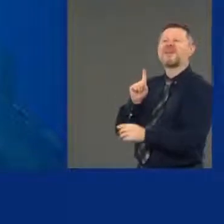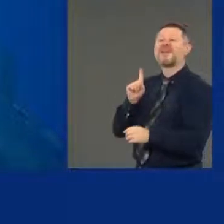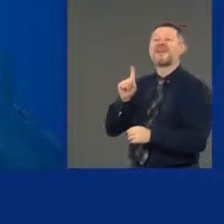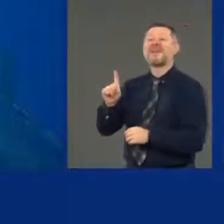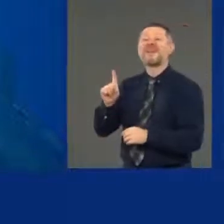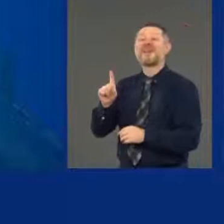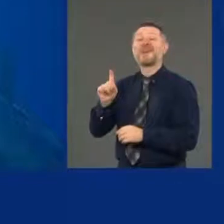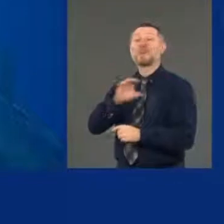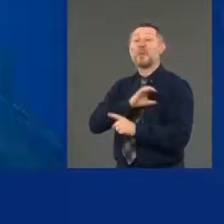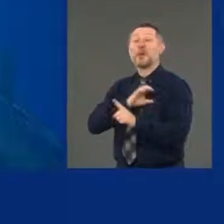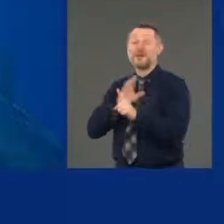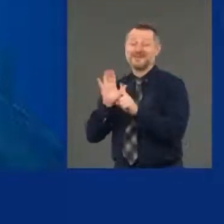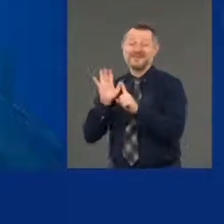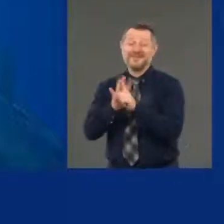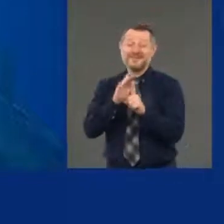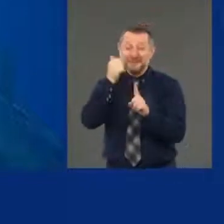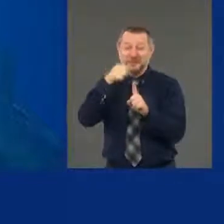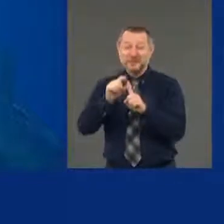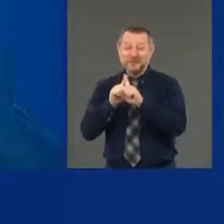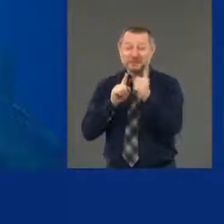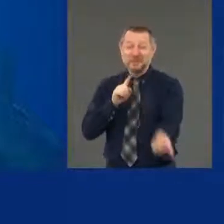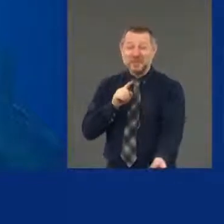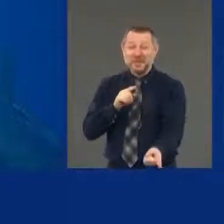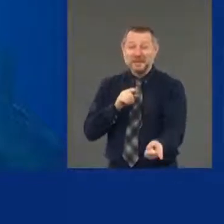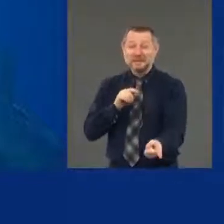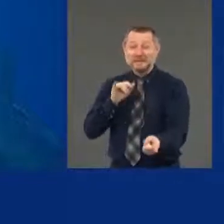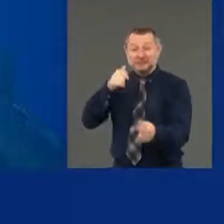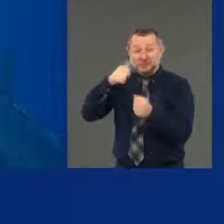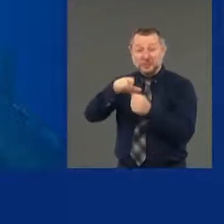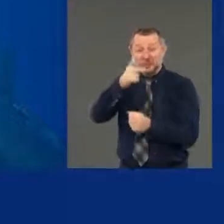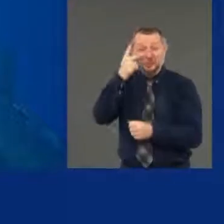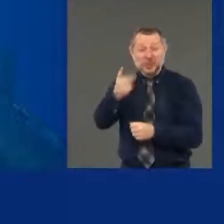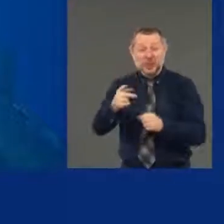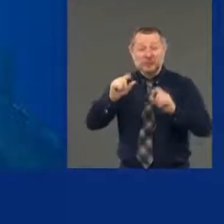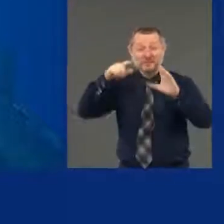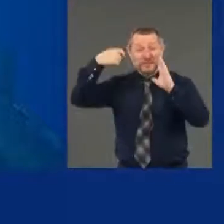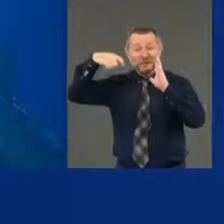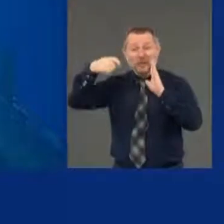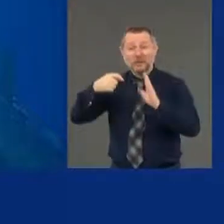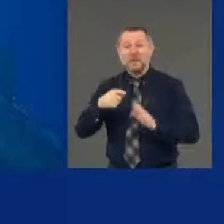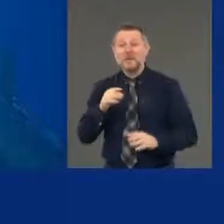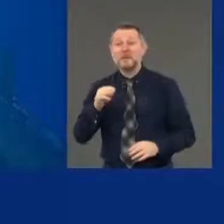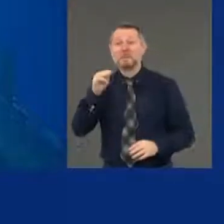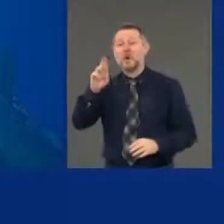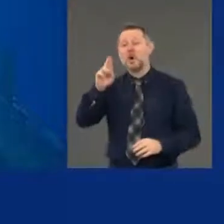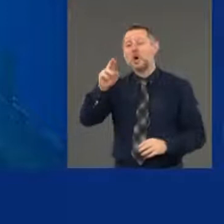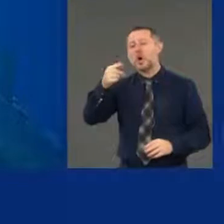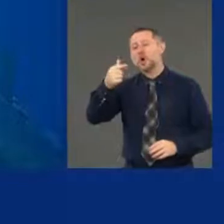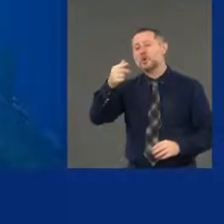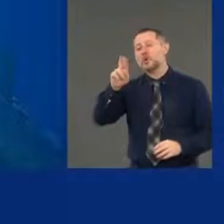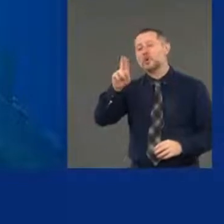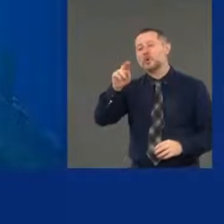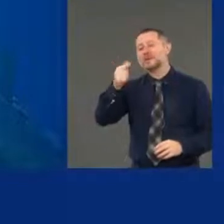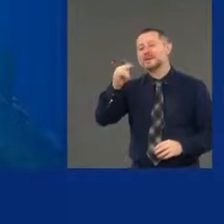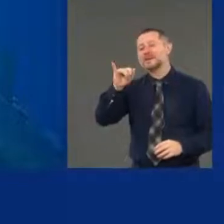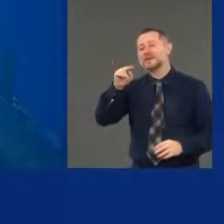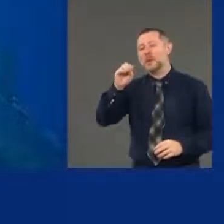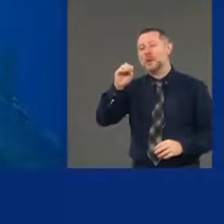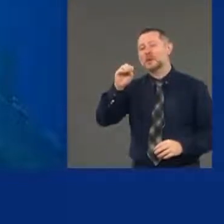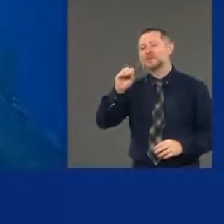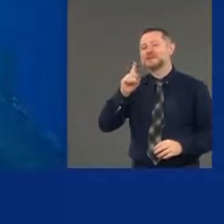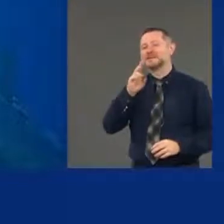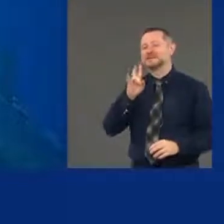police. It was on a video that went viral. Mr. Gugino, 75-year-old gentleman who was out